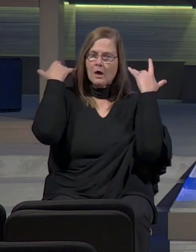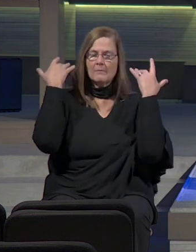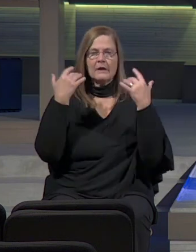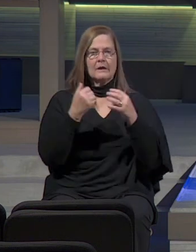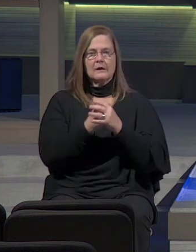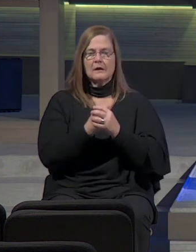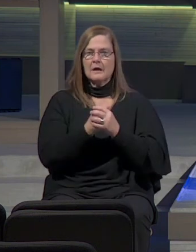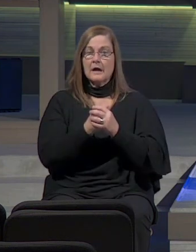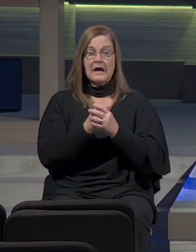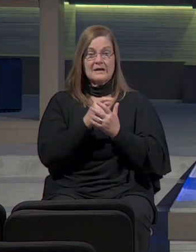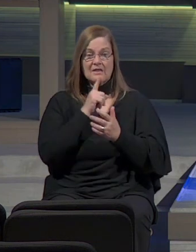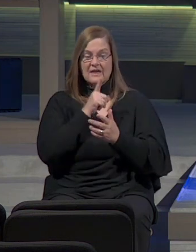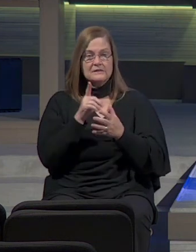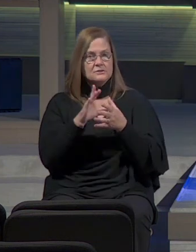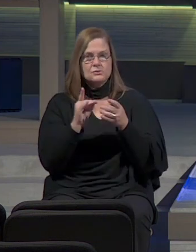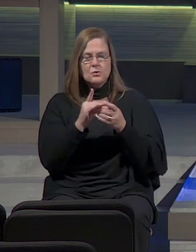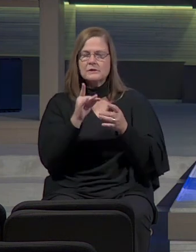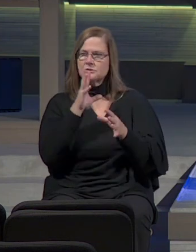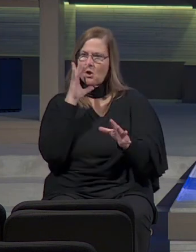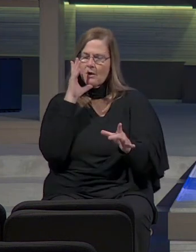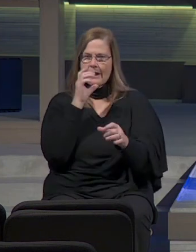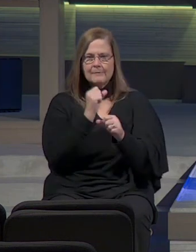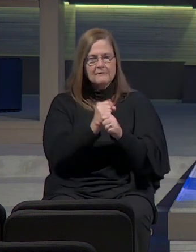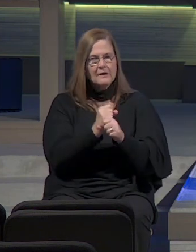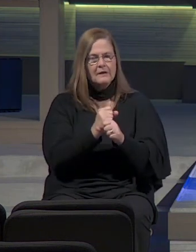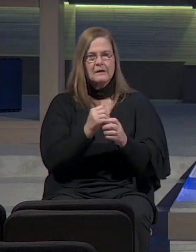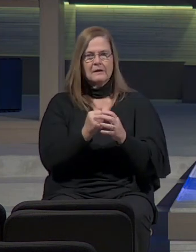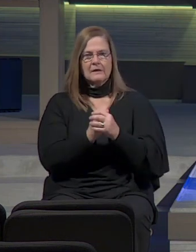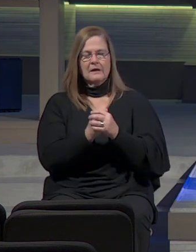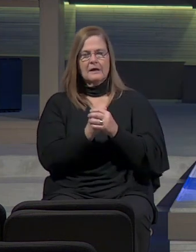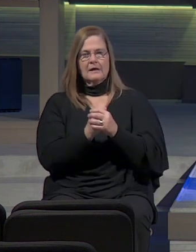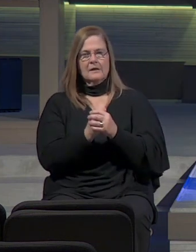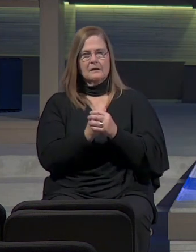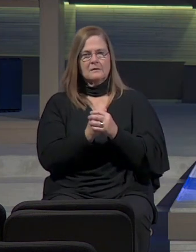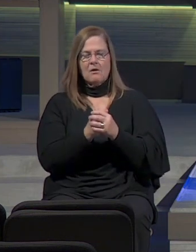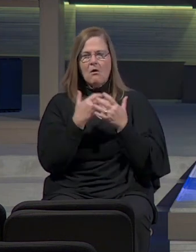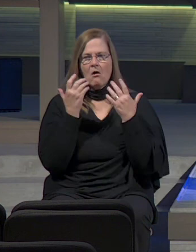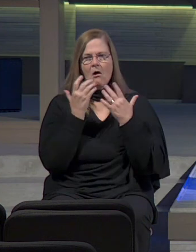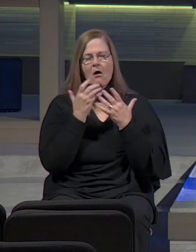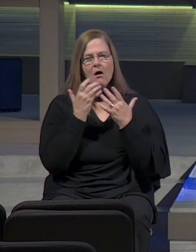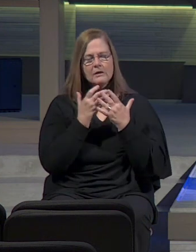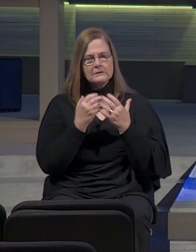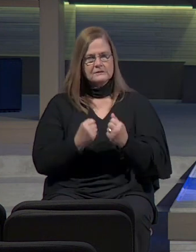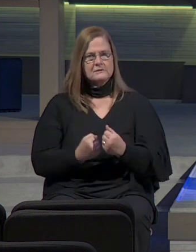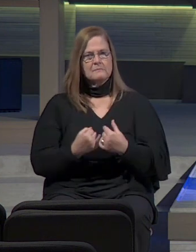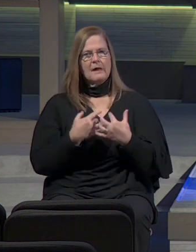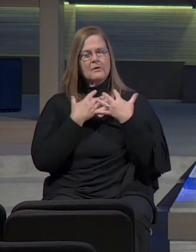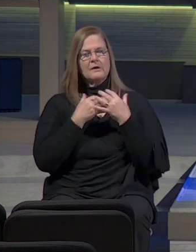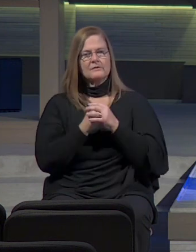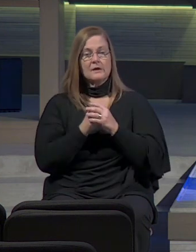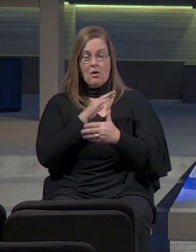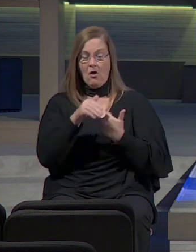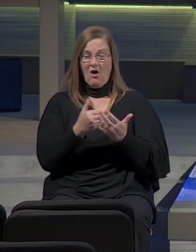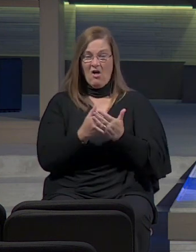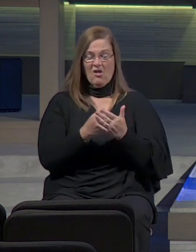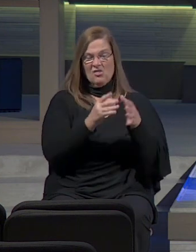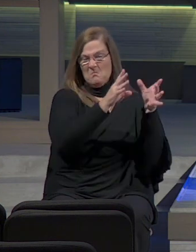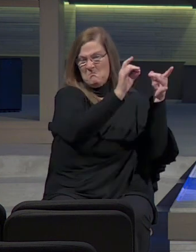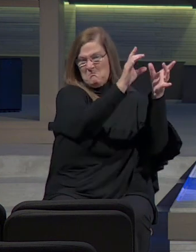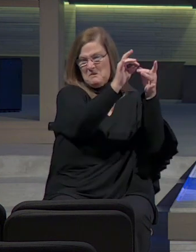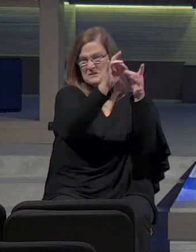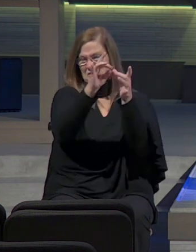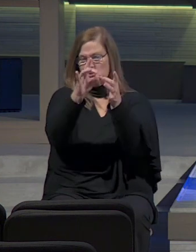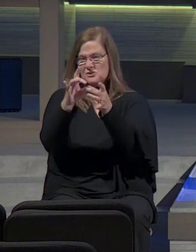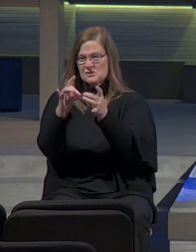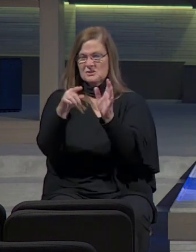captivating and so awe-inspiring to him that all the other messages he hears from out there,